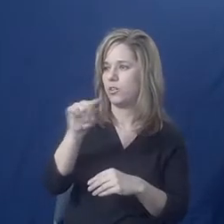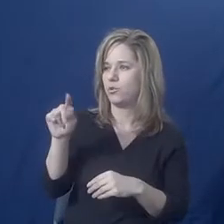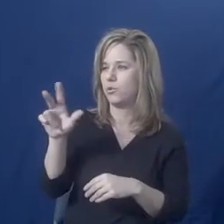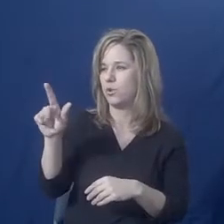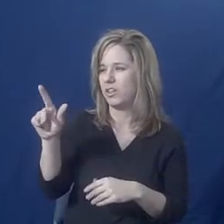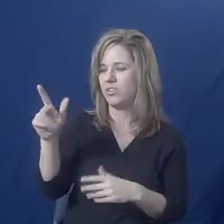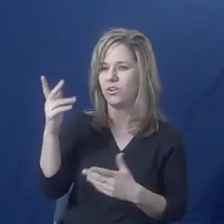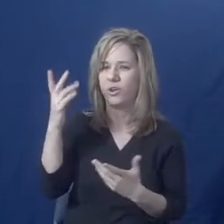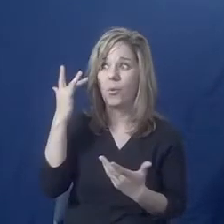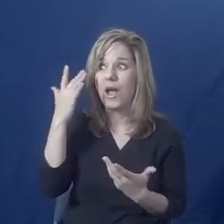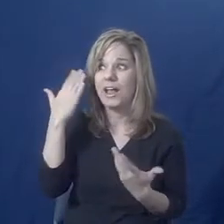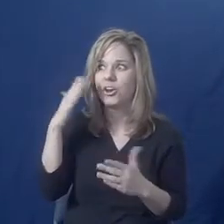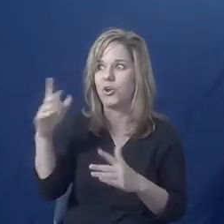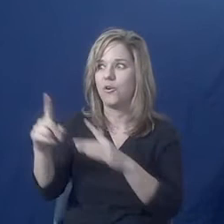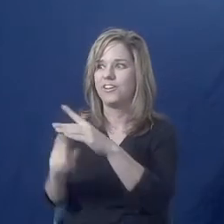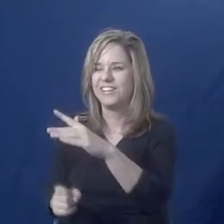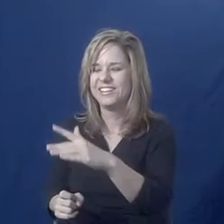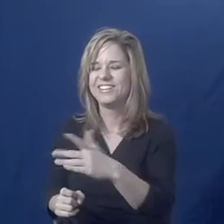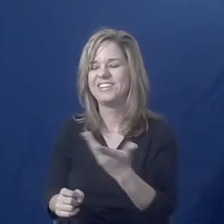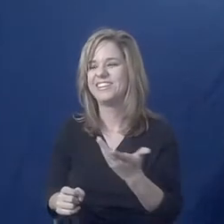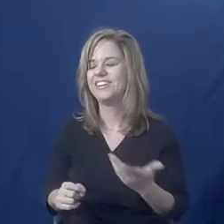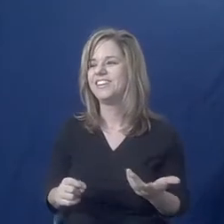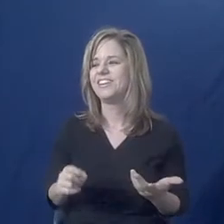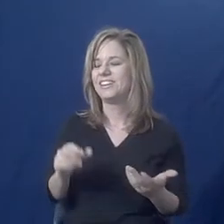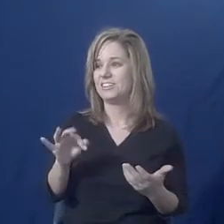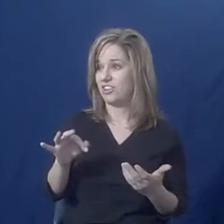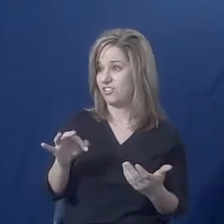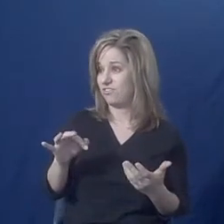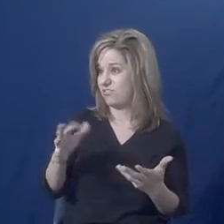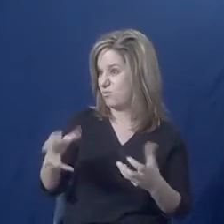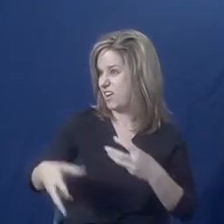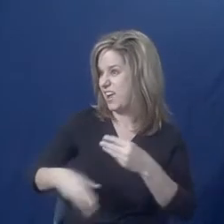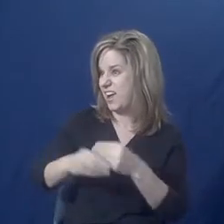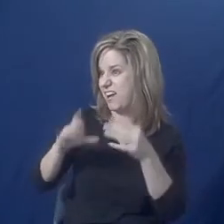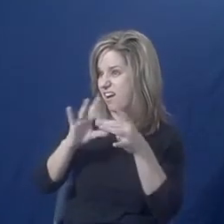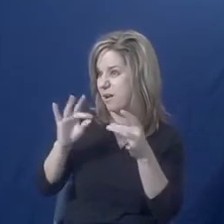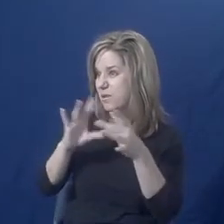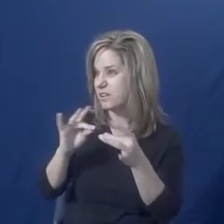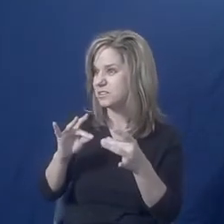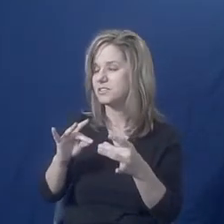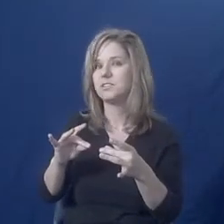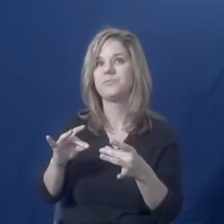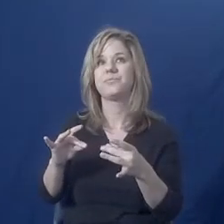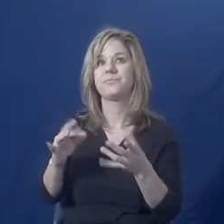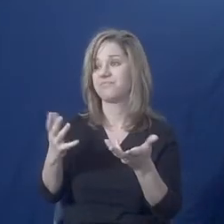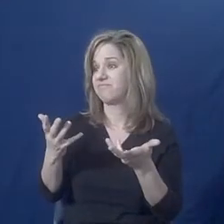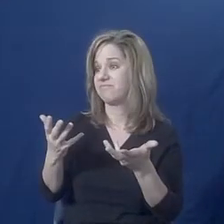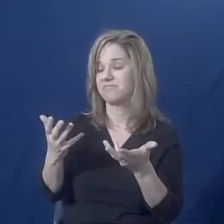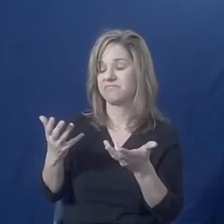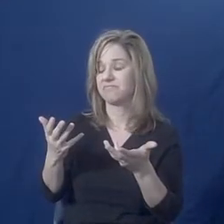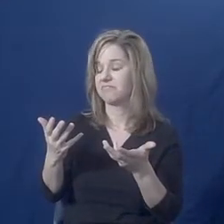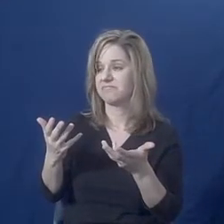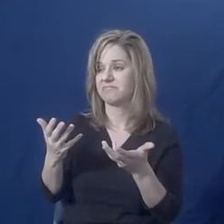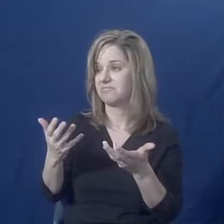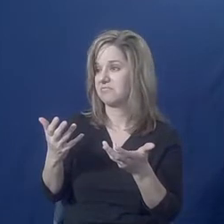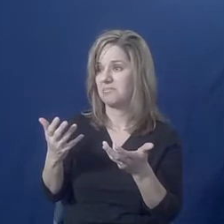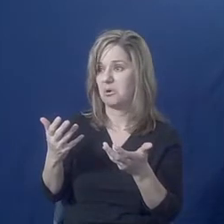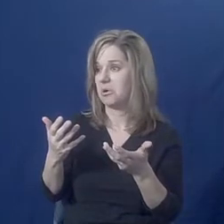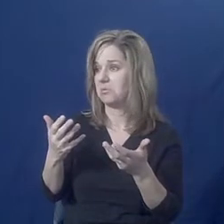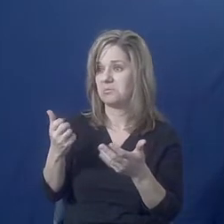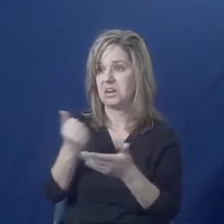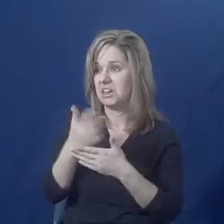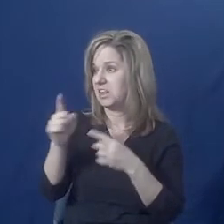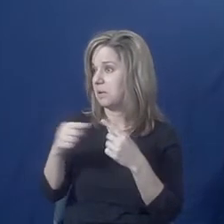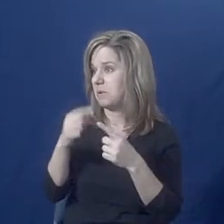if you want to add anything... Yeah. If you want to add anything to those or anything about the safety planning at all, that would be great.